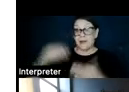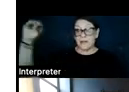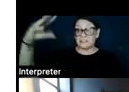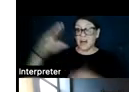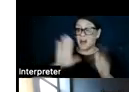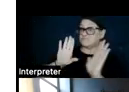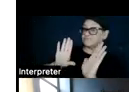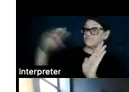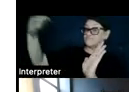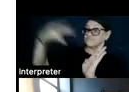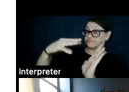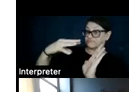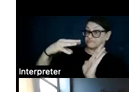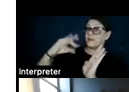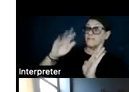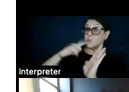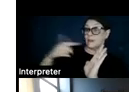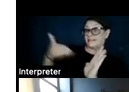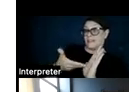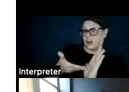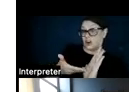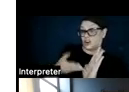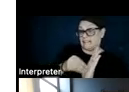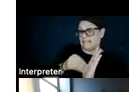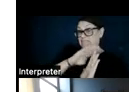located, the fuel will also be in the same area.